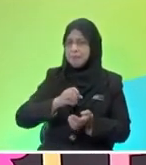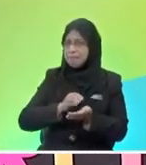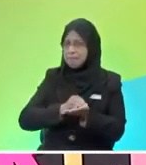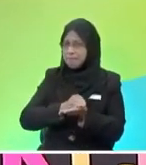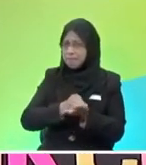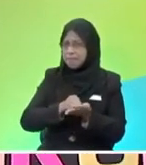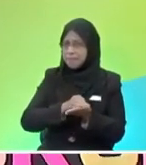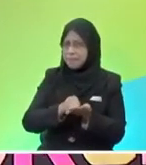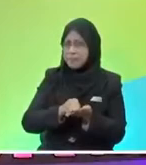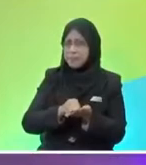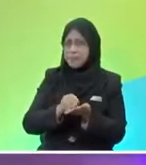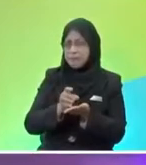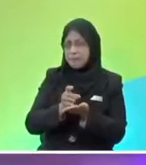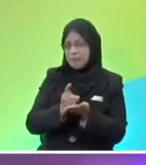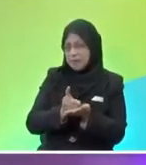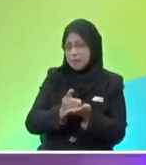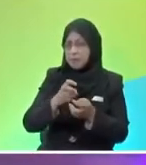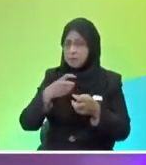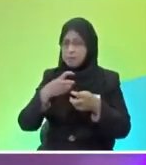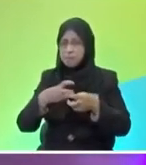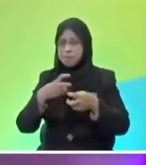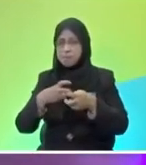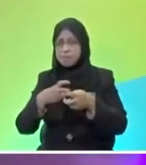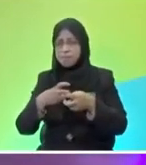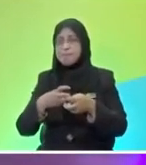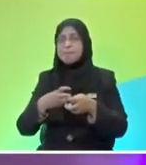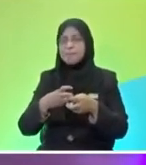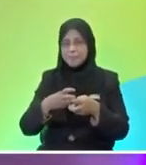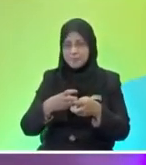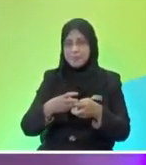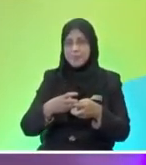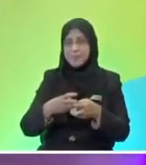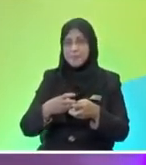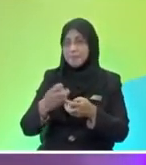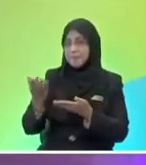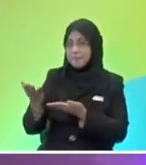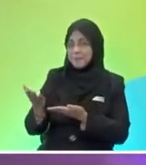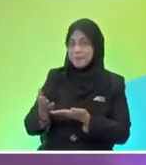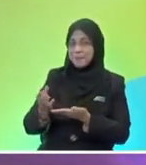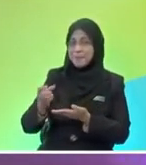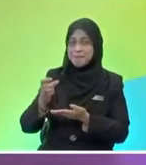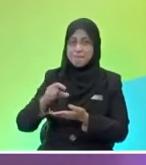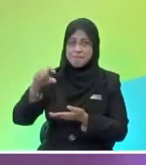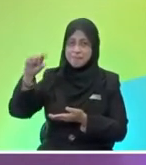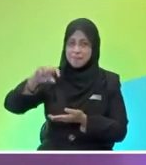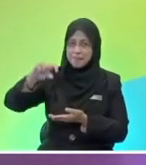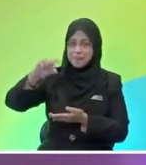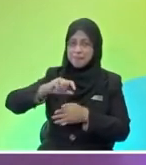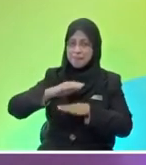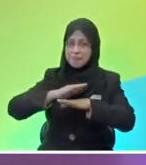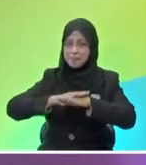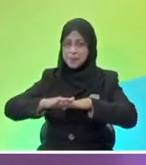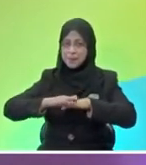carom chips to move smoothly on top of the board what we got to do is we got to place some of this telcum powder on top of it